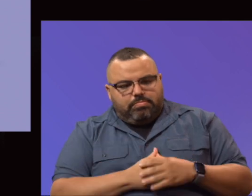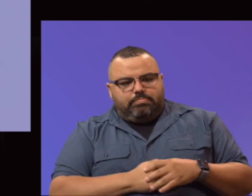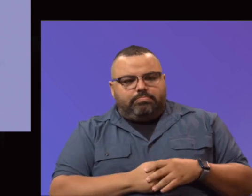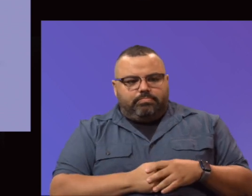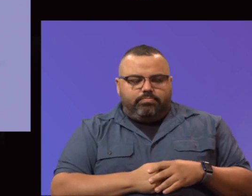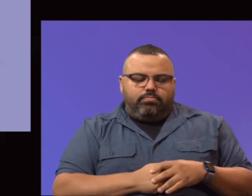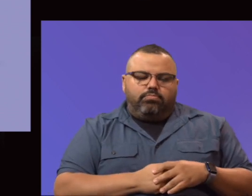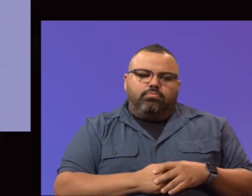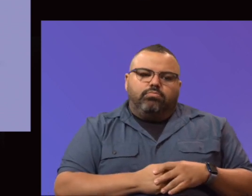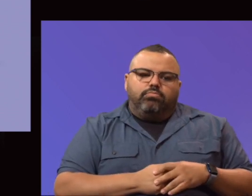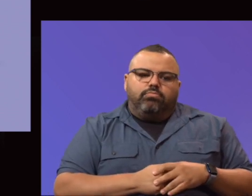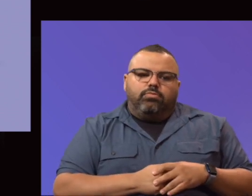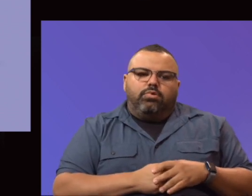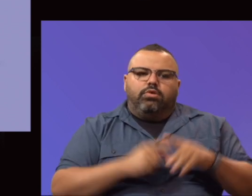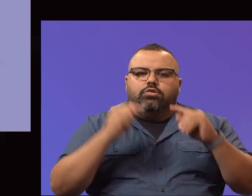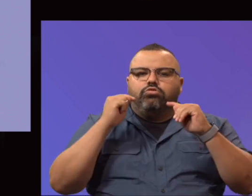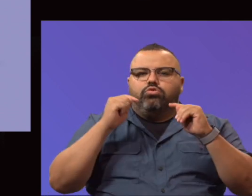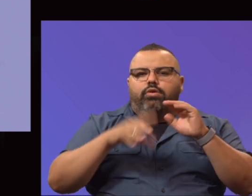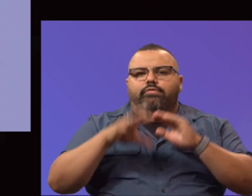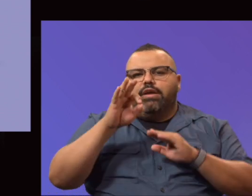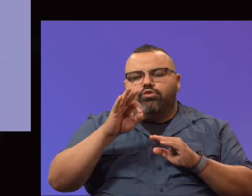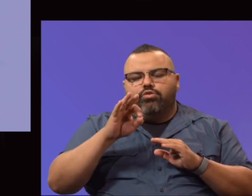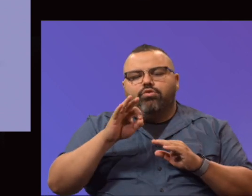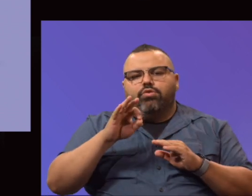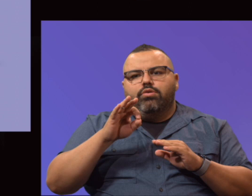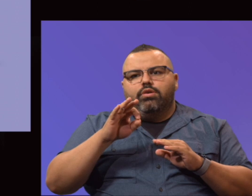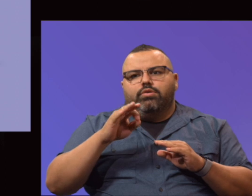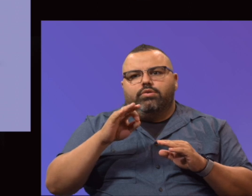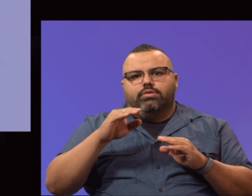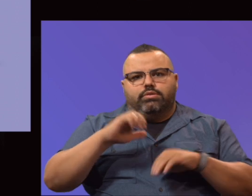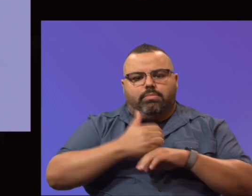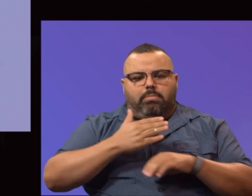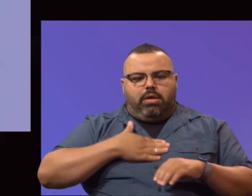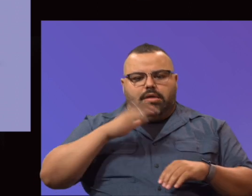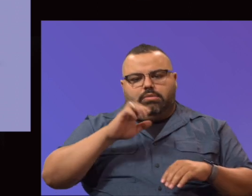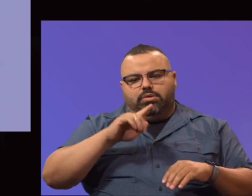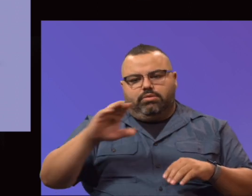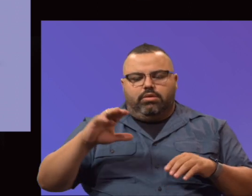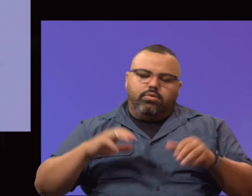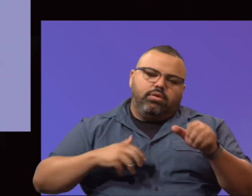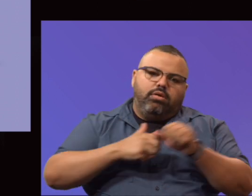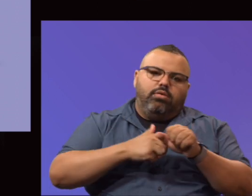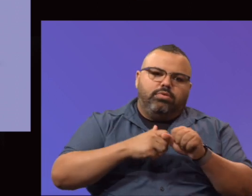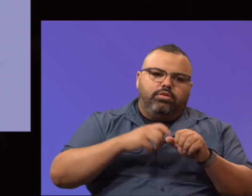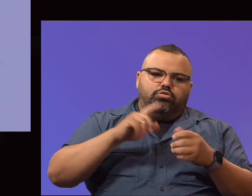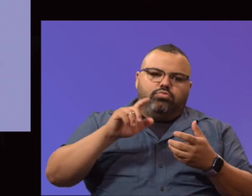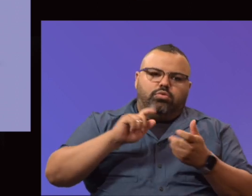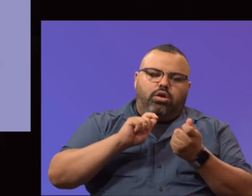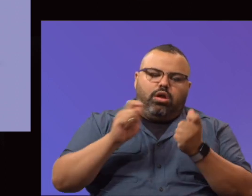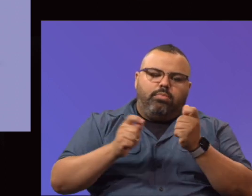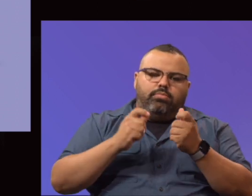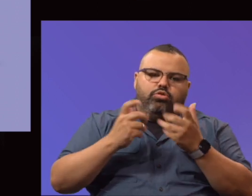tutor finder. The was designed by myEPCC and was updated to accommodate face-to-face as well as online tutoring. So,